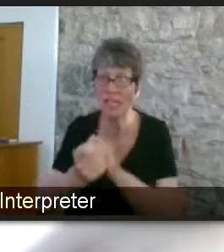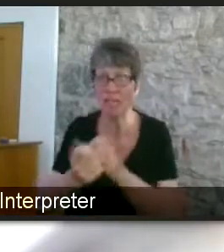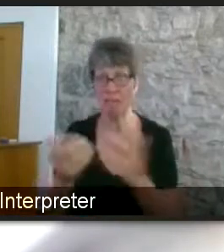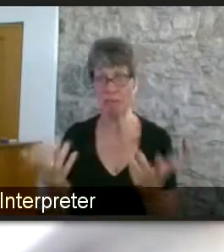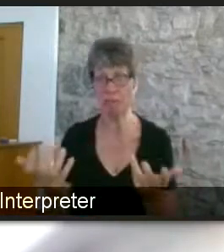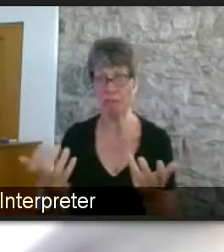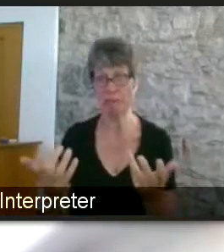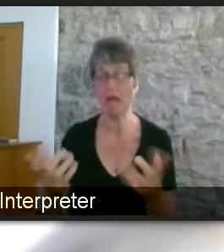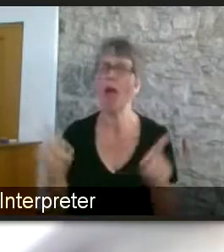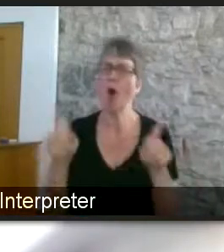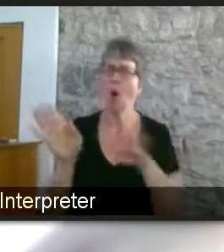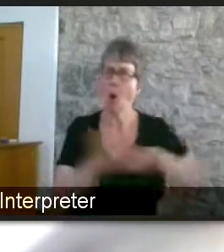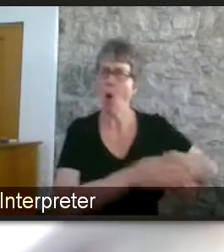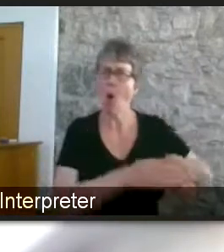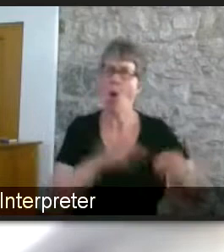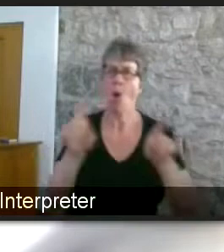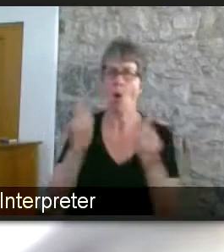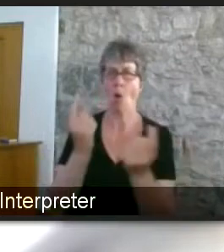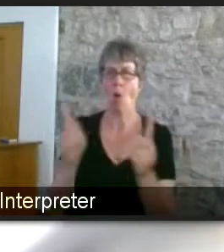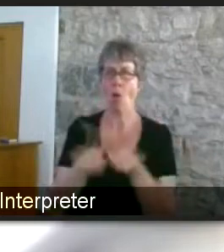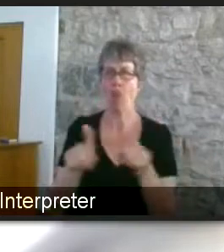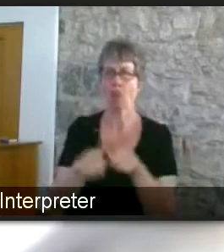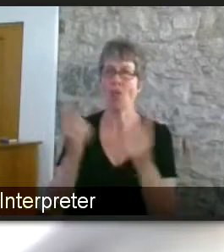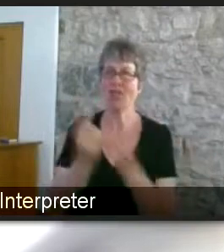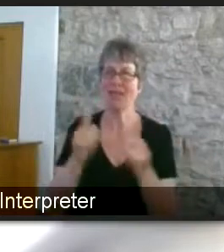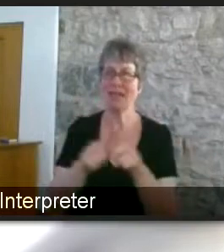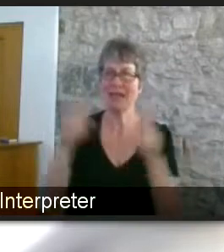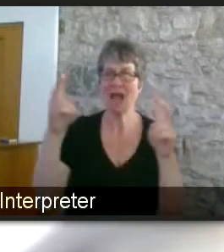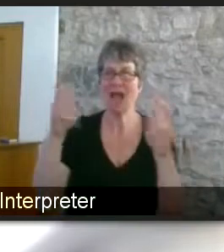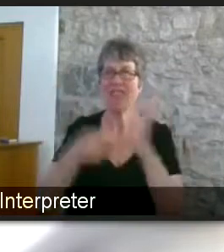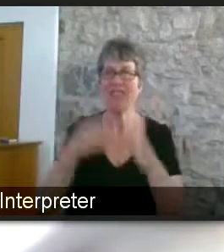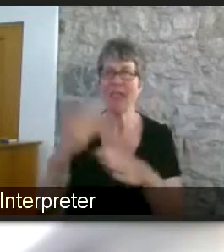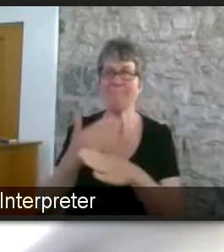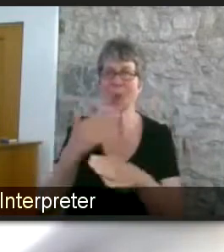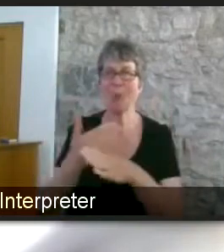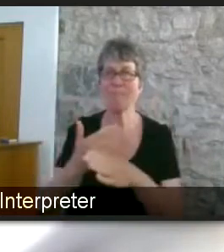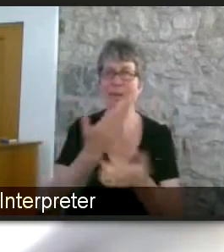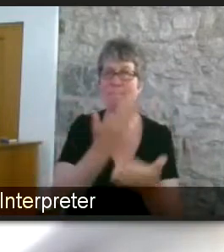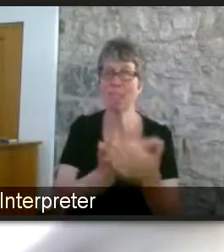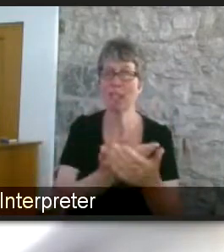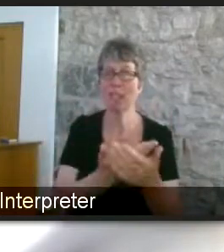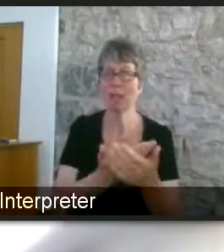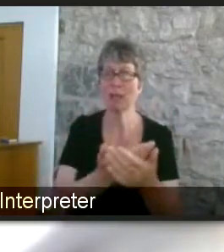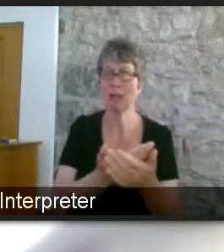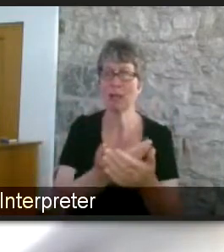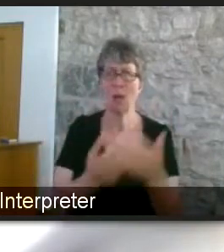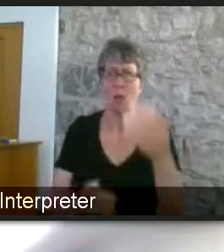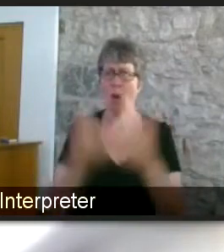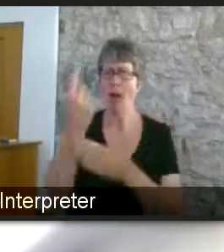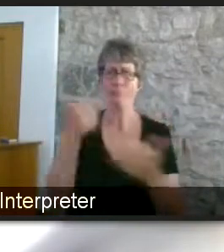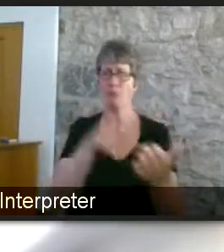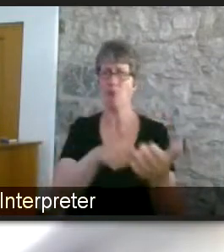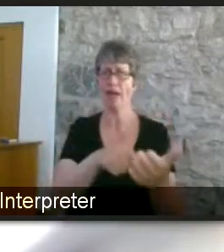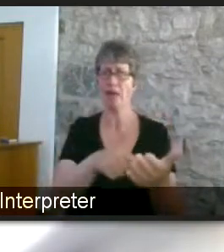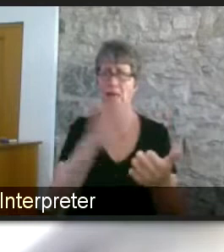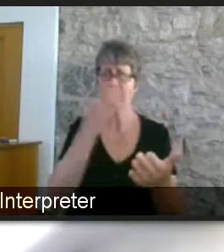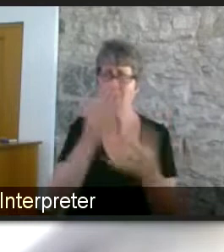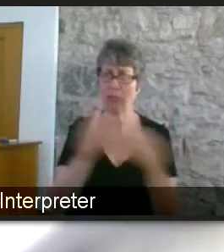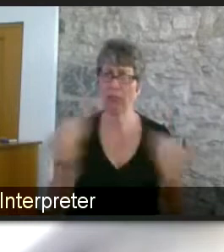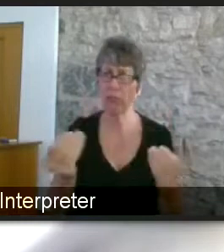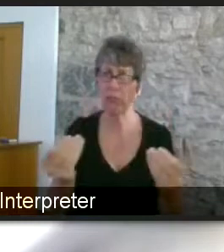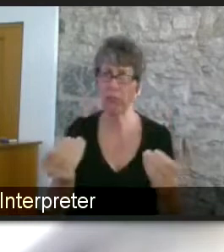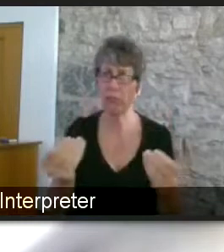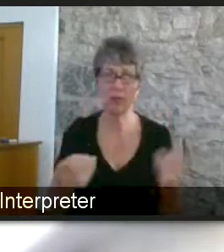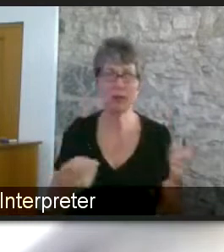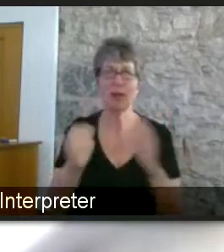happened to it it's sort of vanished well i think that's important because i think from my point of view and i'll bring staff pallon in a second